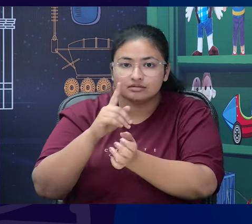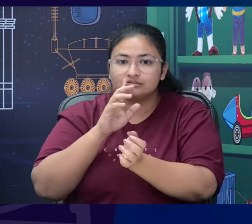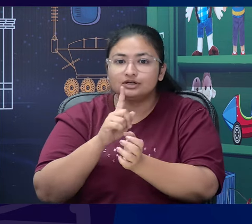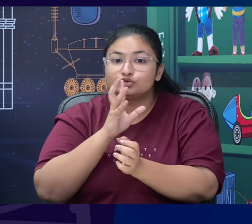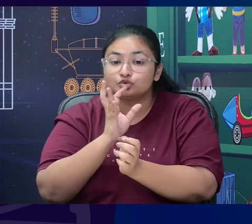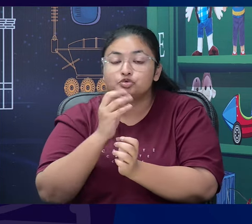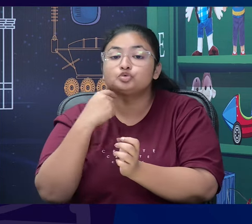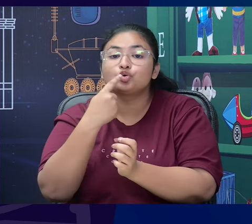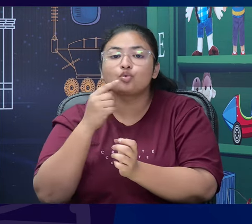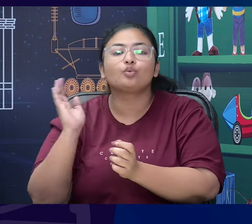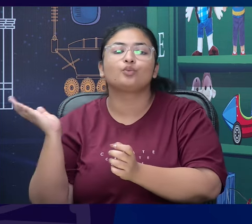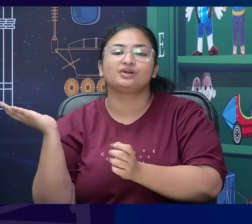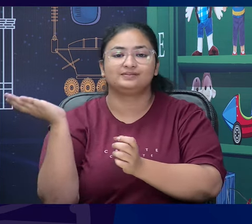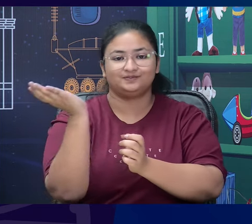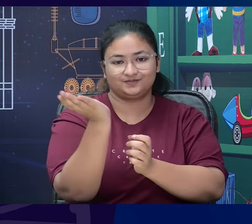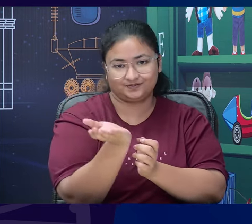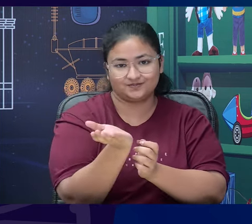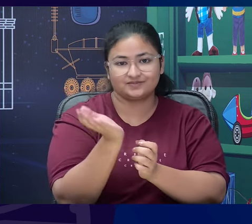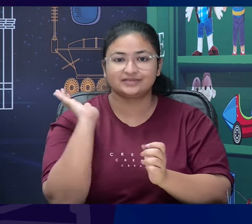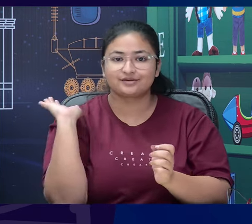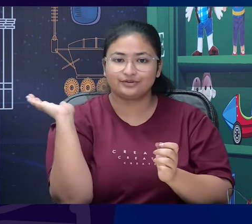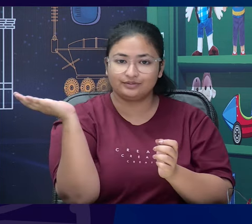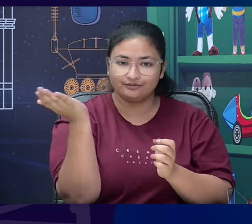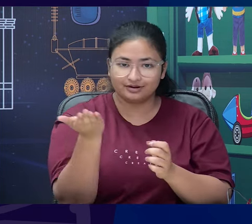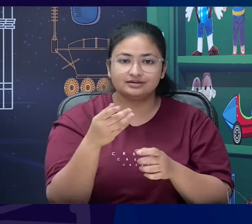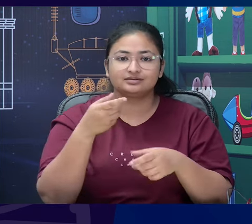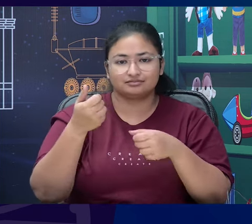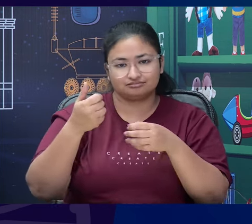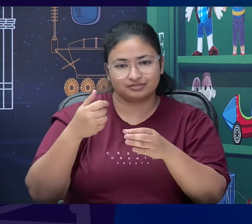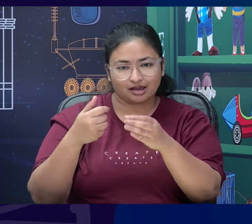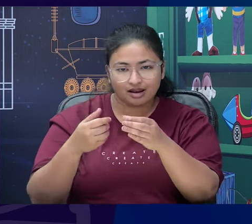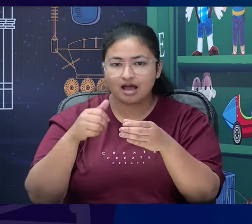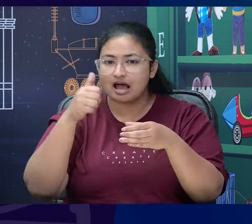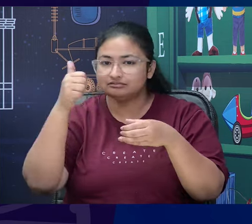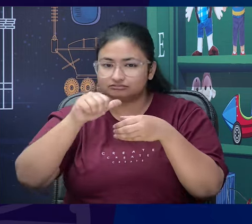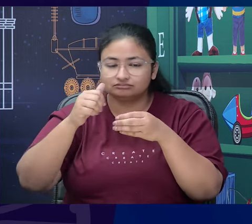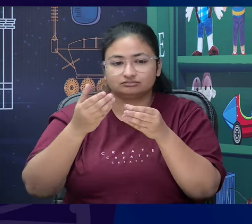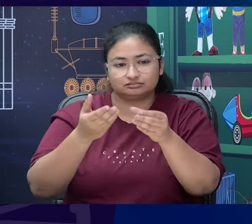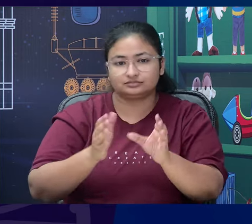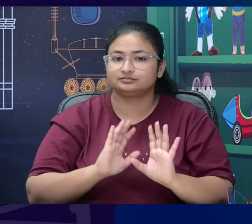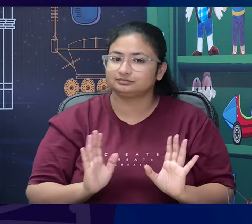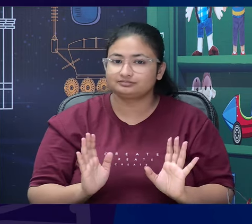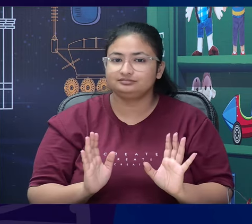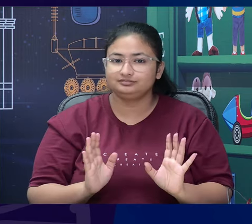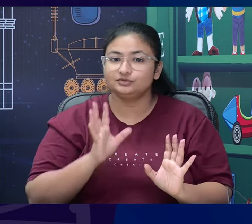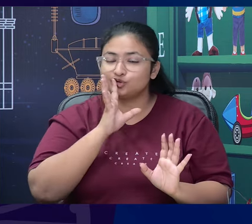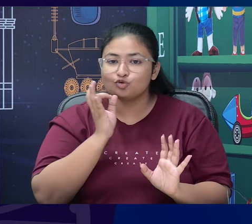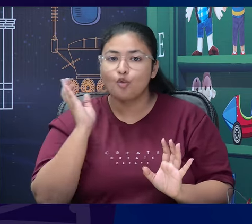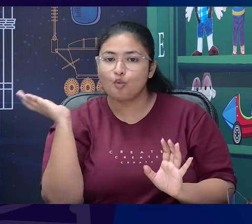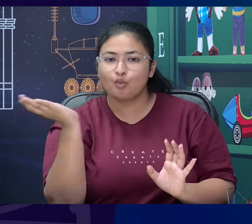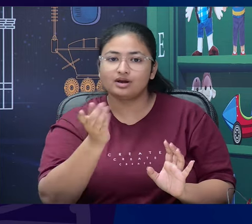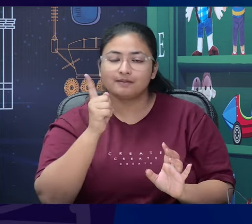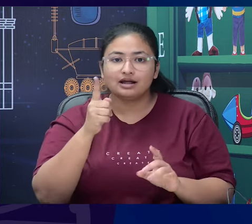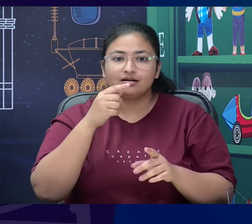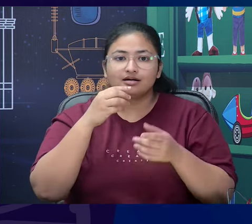Yes. So, he had brought a glass glass and a few drinks for the visitor and so students you have done